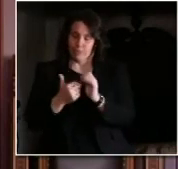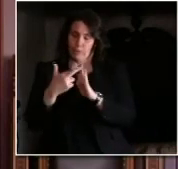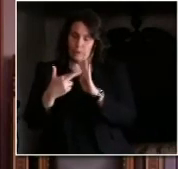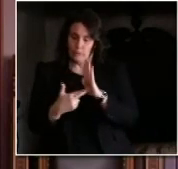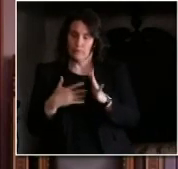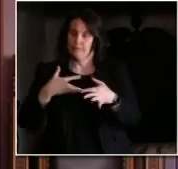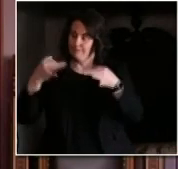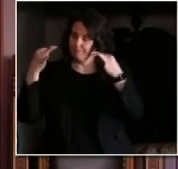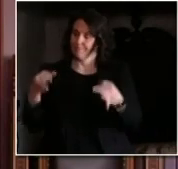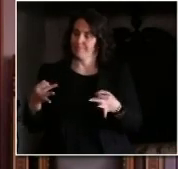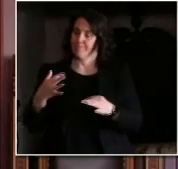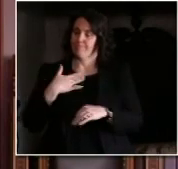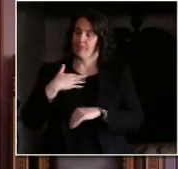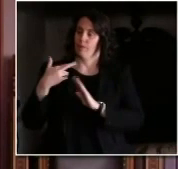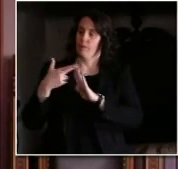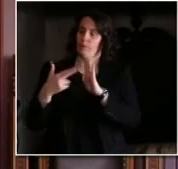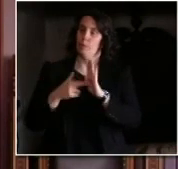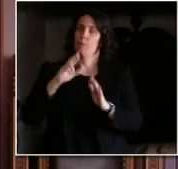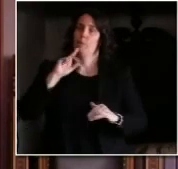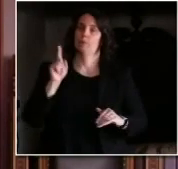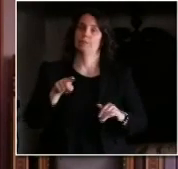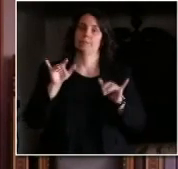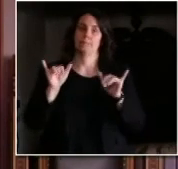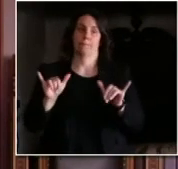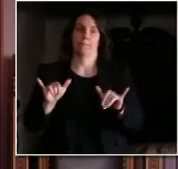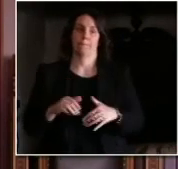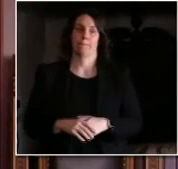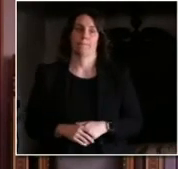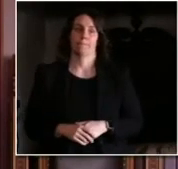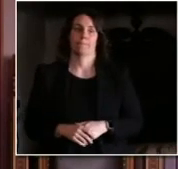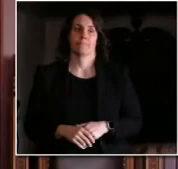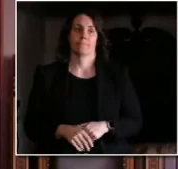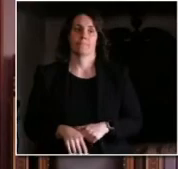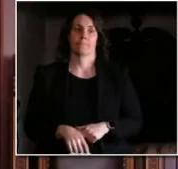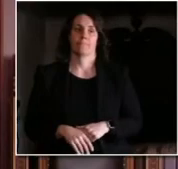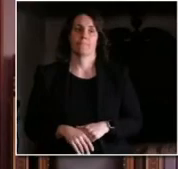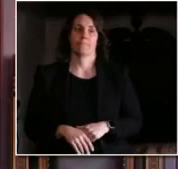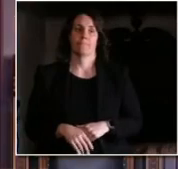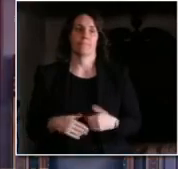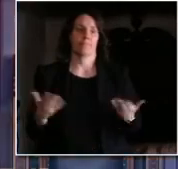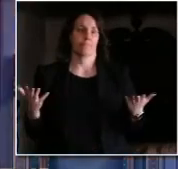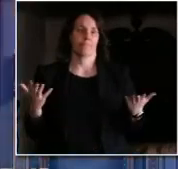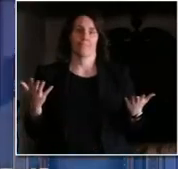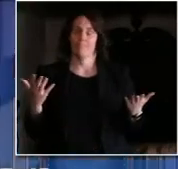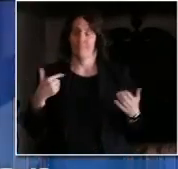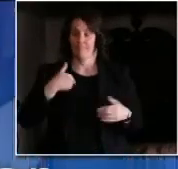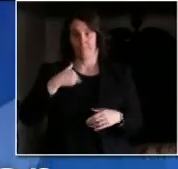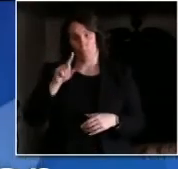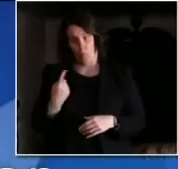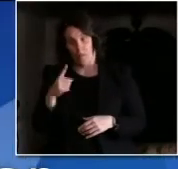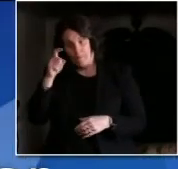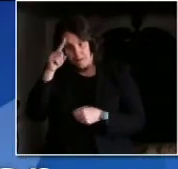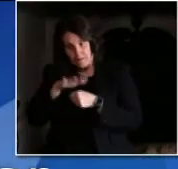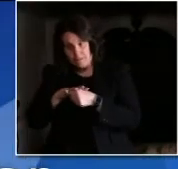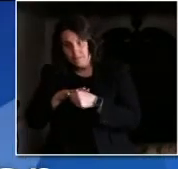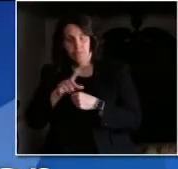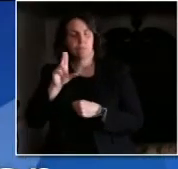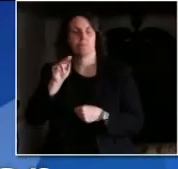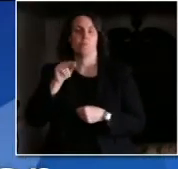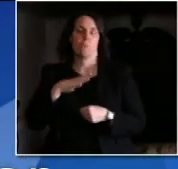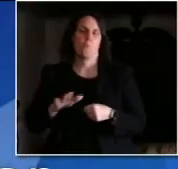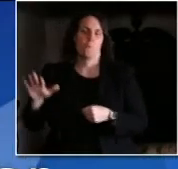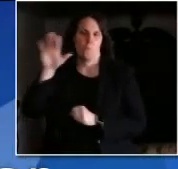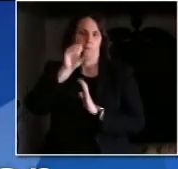else in the state that that's what's happening thank you now to Casey Kronis from Fox 6 in Milwaukee